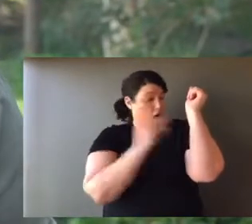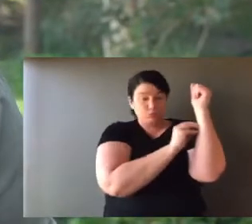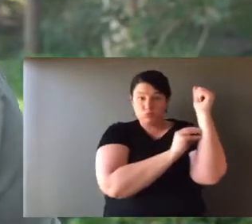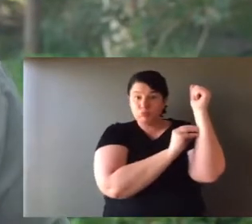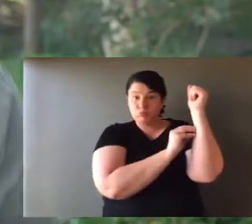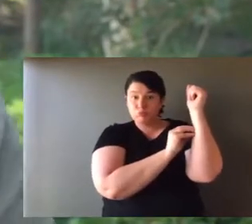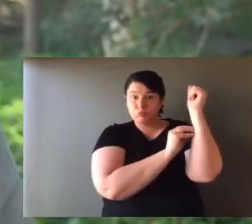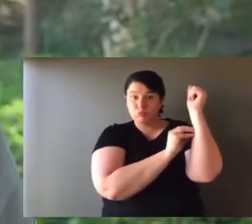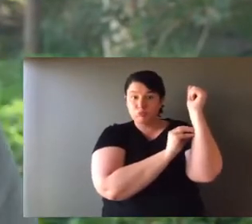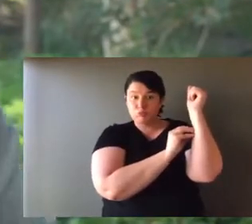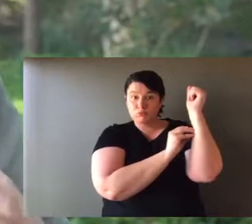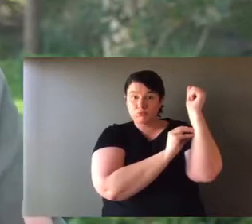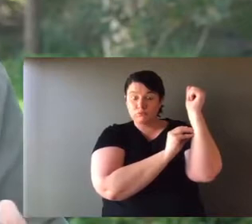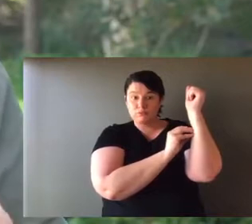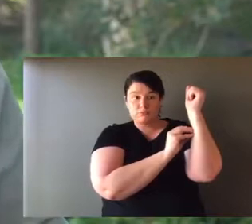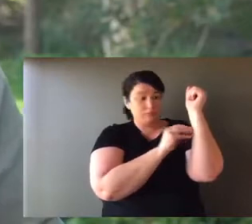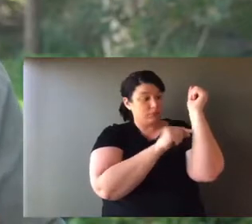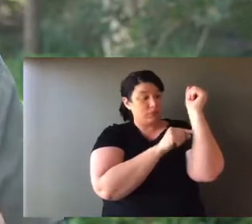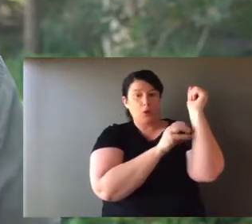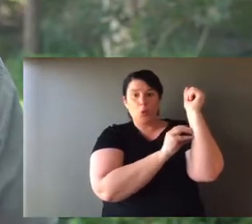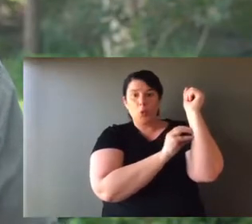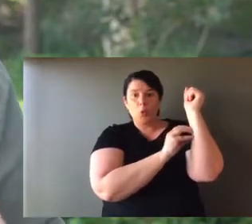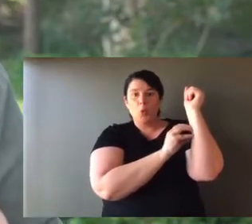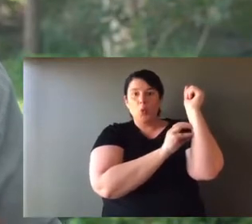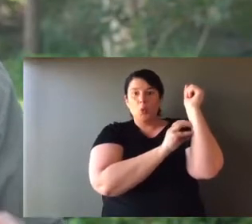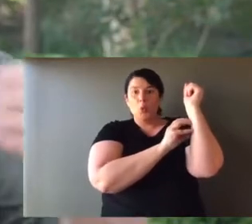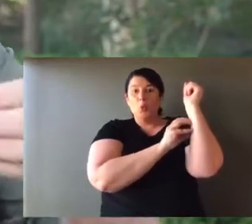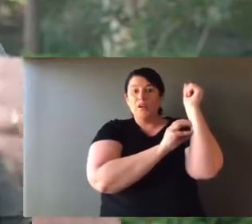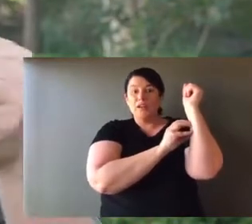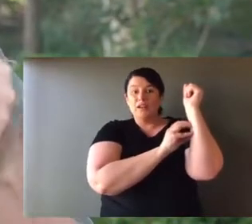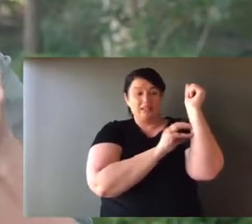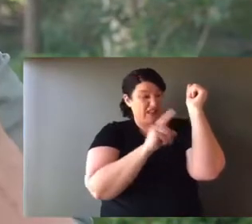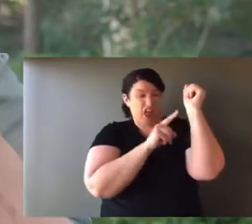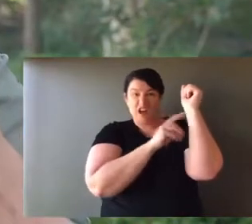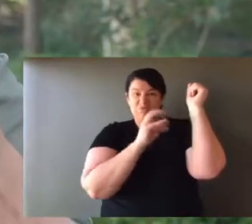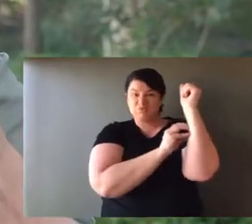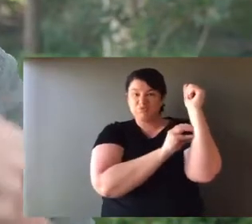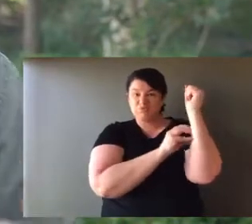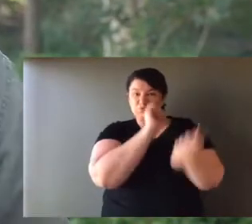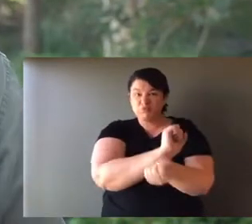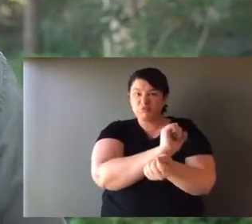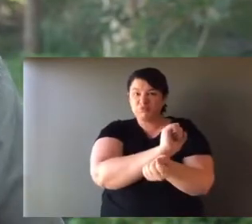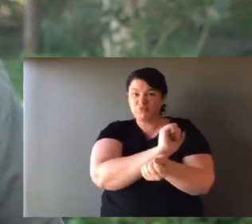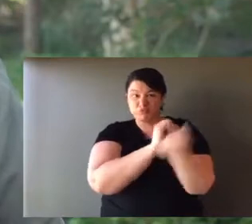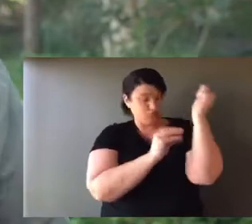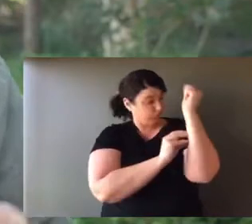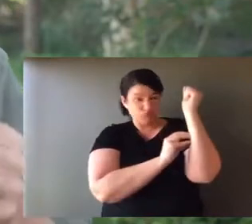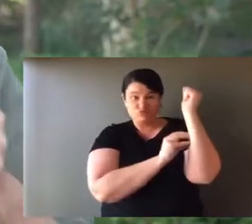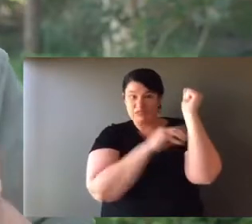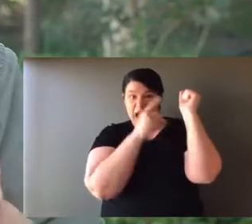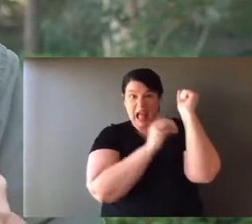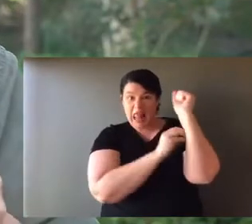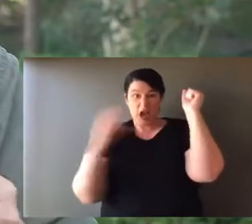thing it does is it grabs onto the teat with its mouth. When it does that, the teat swells. And the joey actually becomes